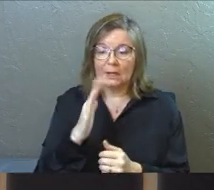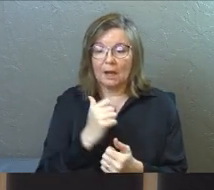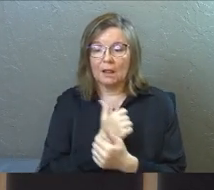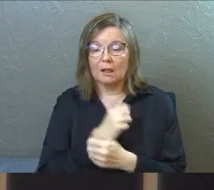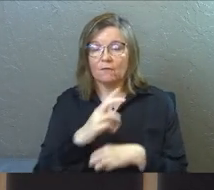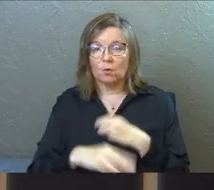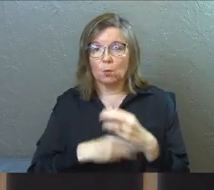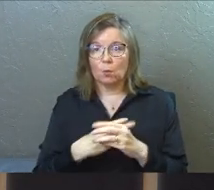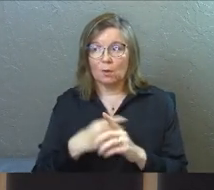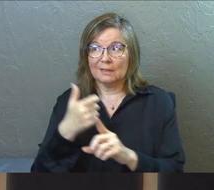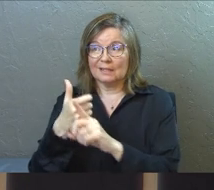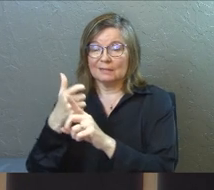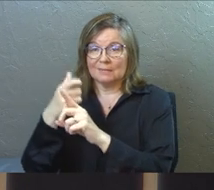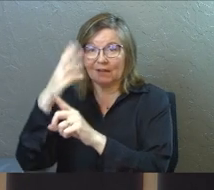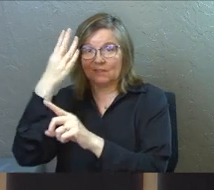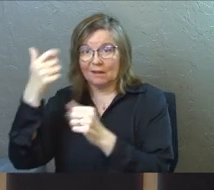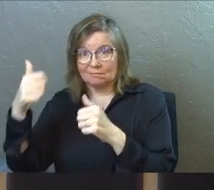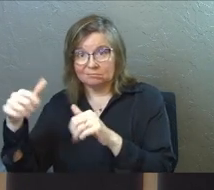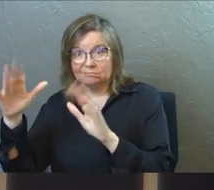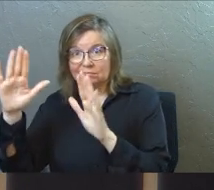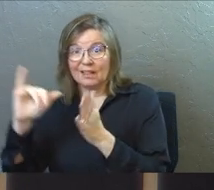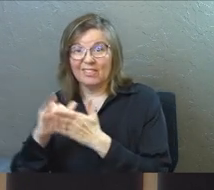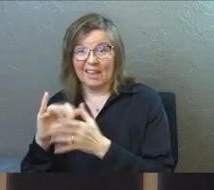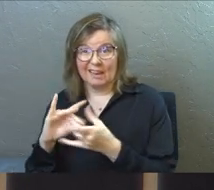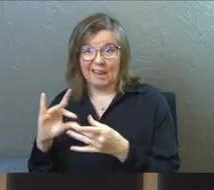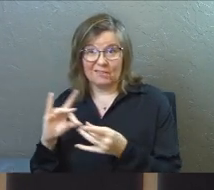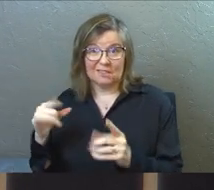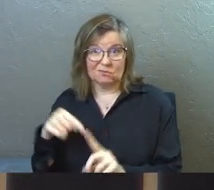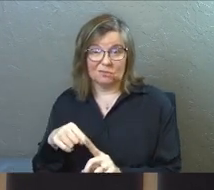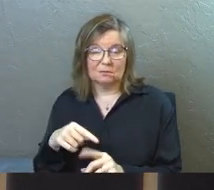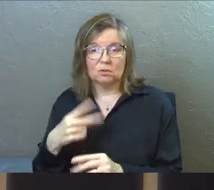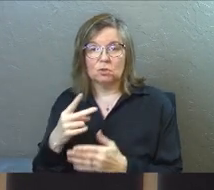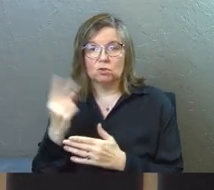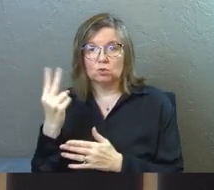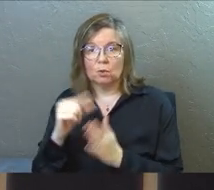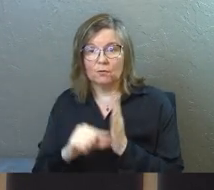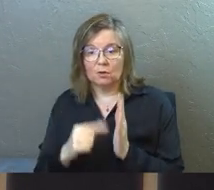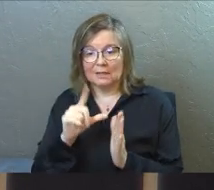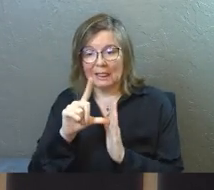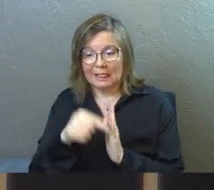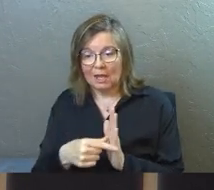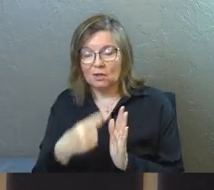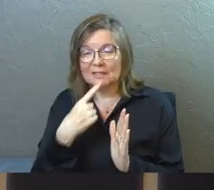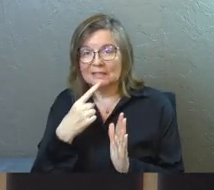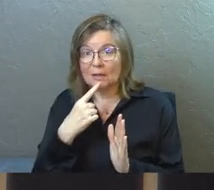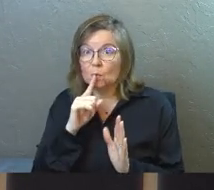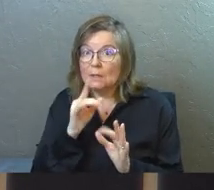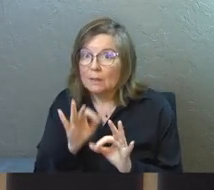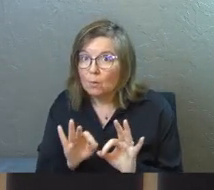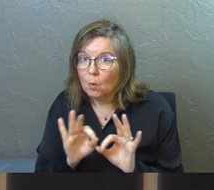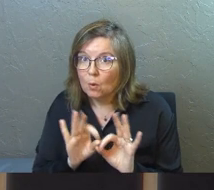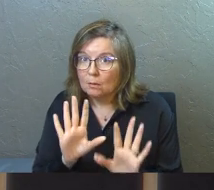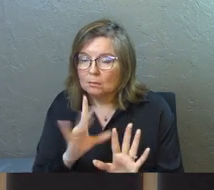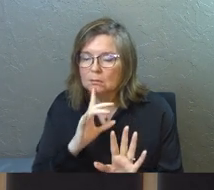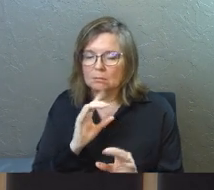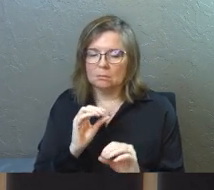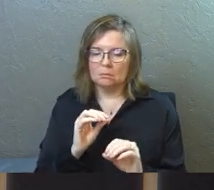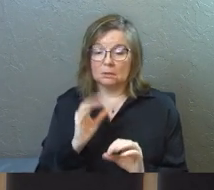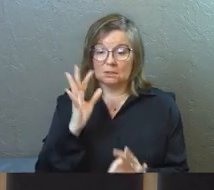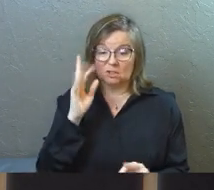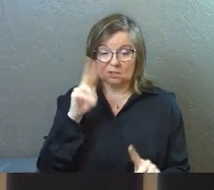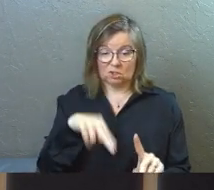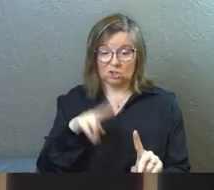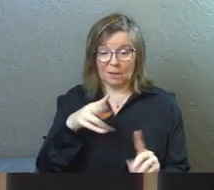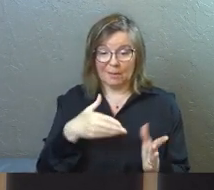gave his only son comes out of that conversation. Two verses later, Jesus says these words. Super important. He says, there is no